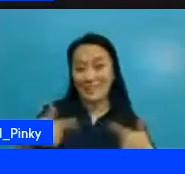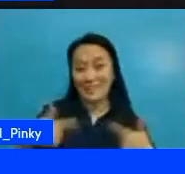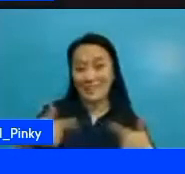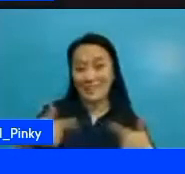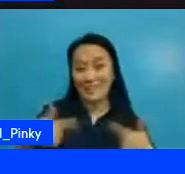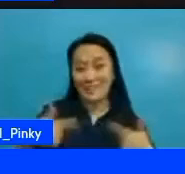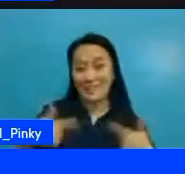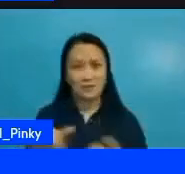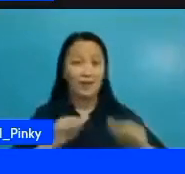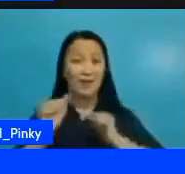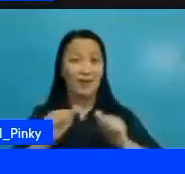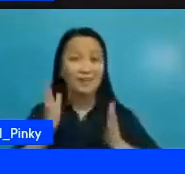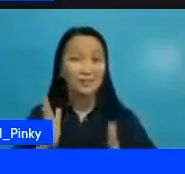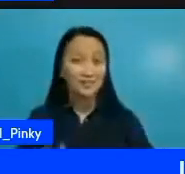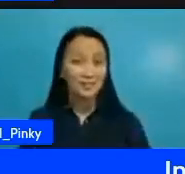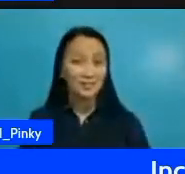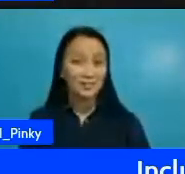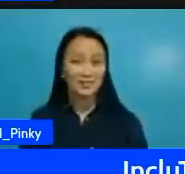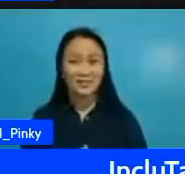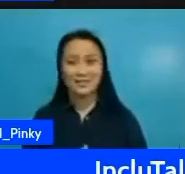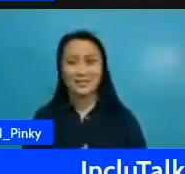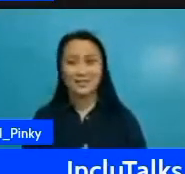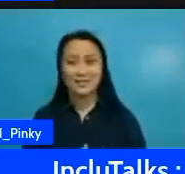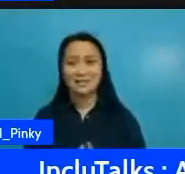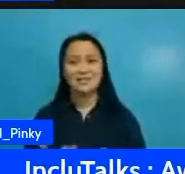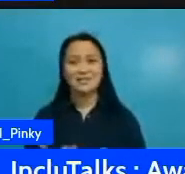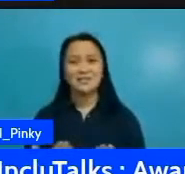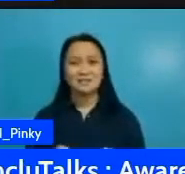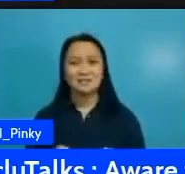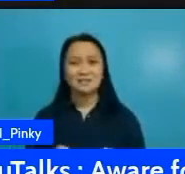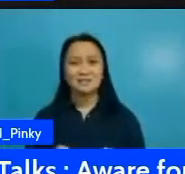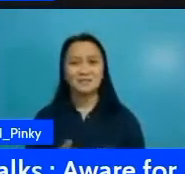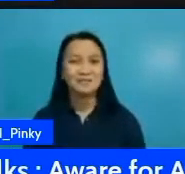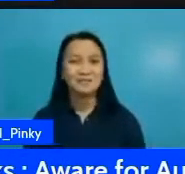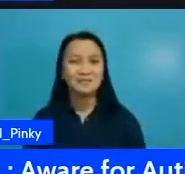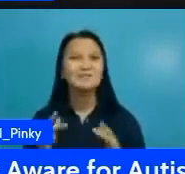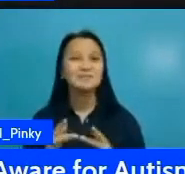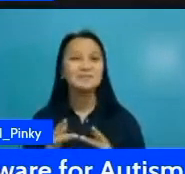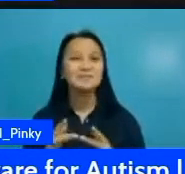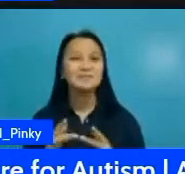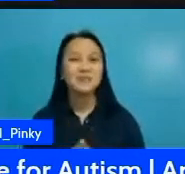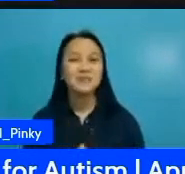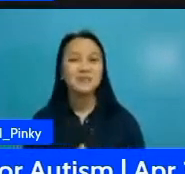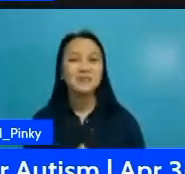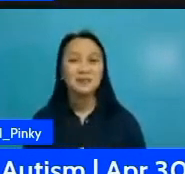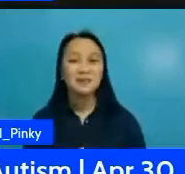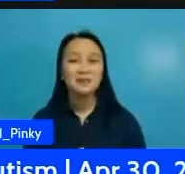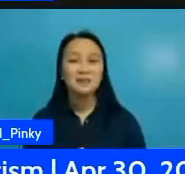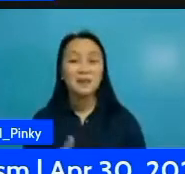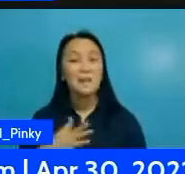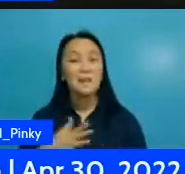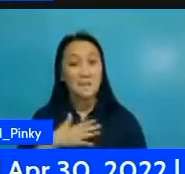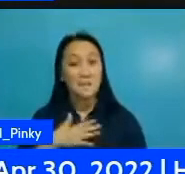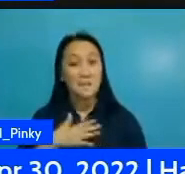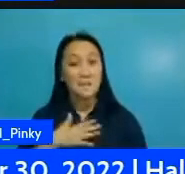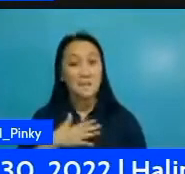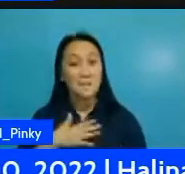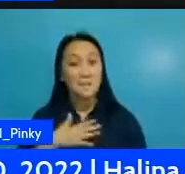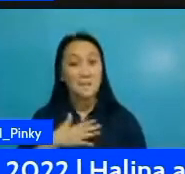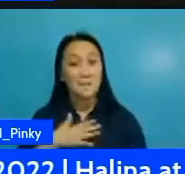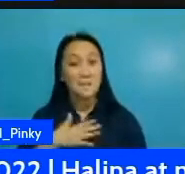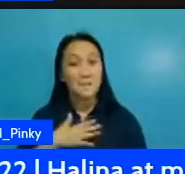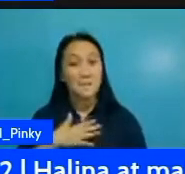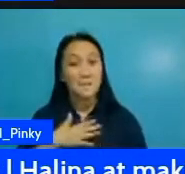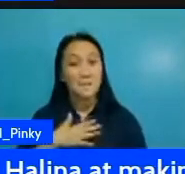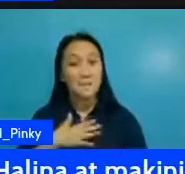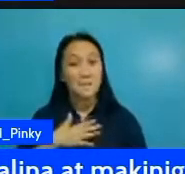resourceful tech geek hi my name is derrick and today i'm going to show you how to move on so let's get started